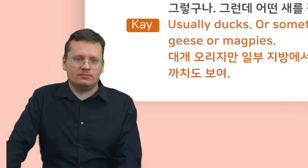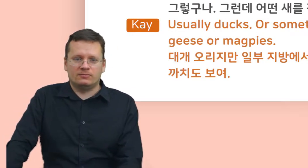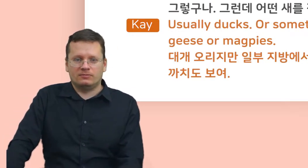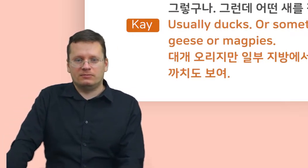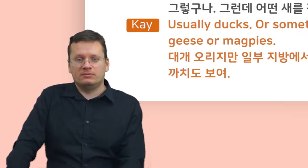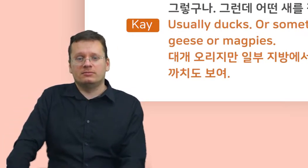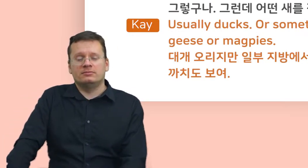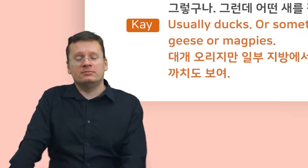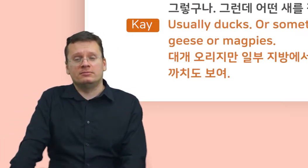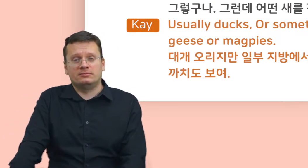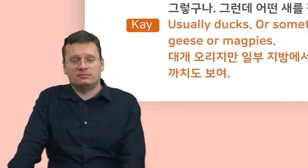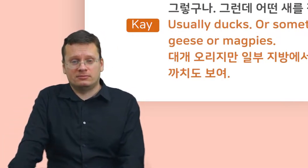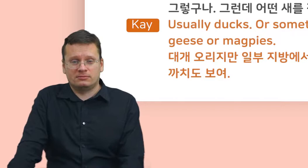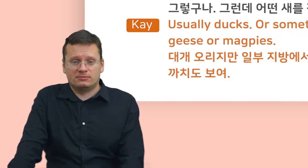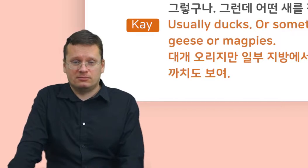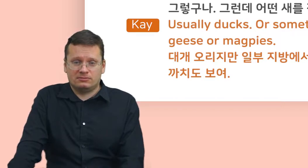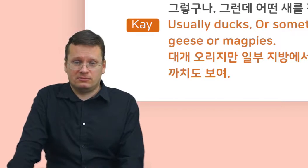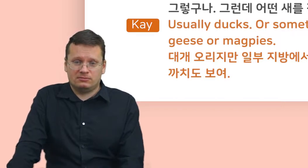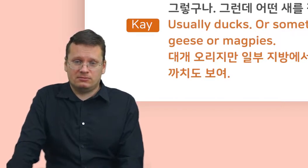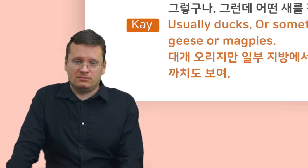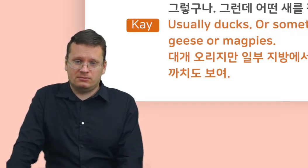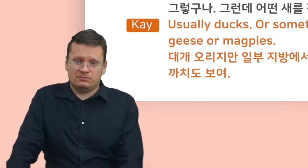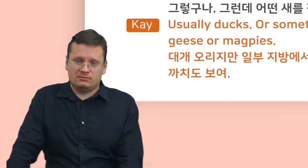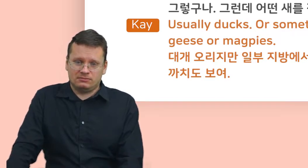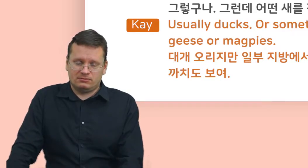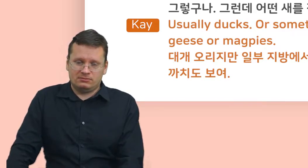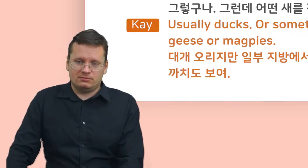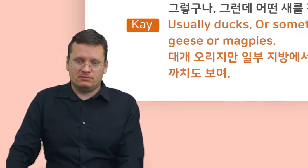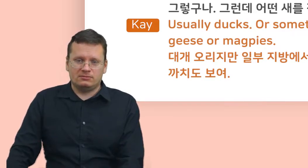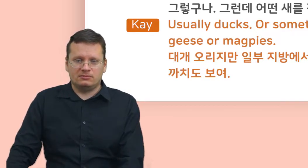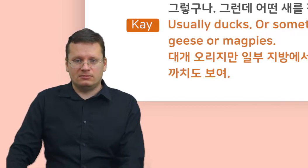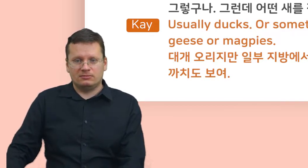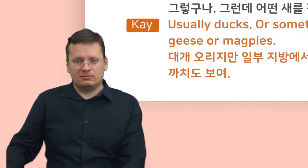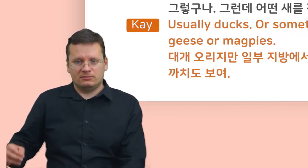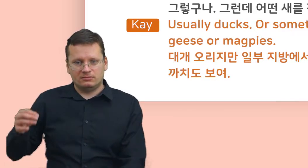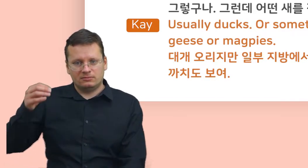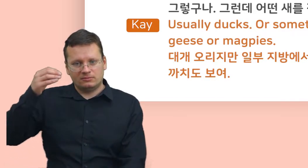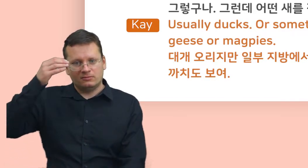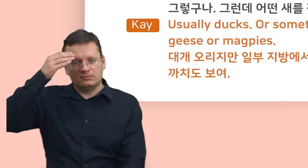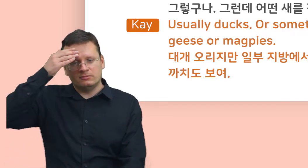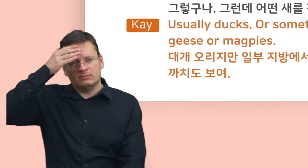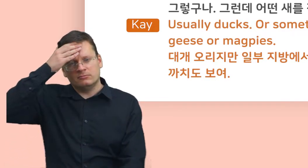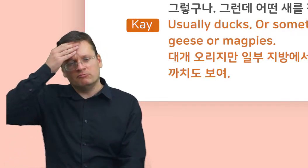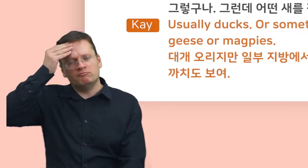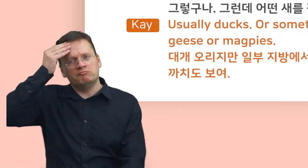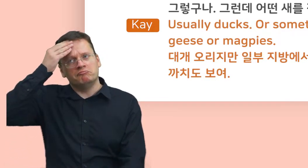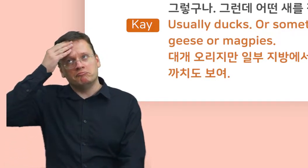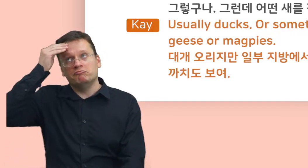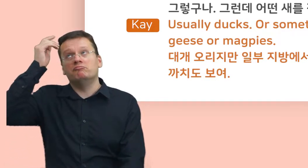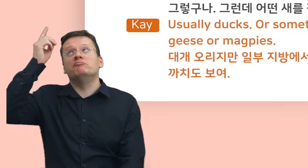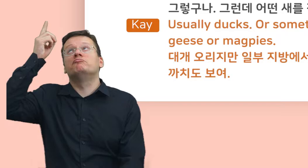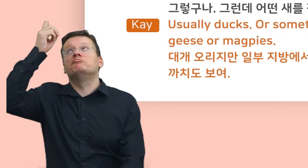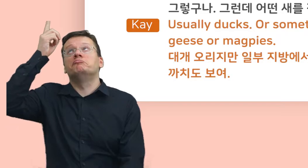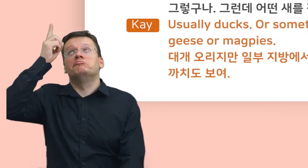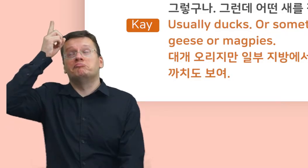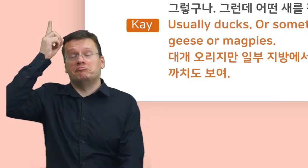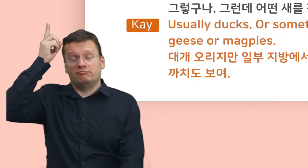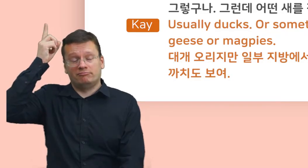Because in ancient times, people saw birds as messengers connecting them to heaven.